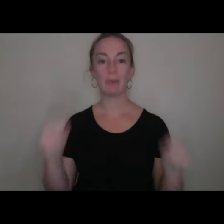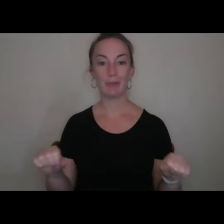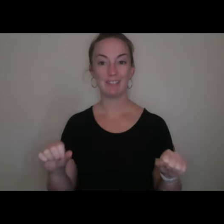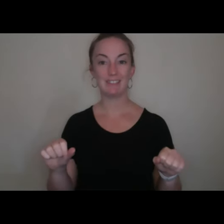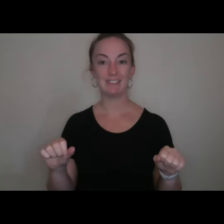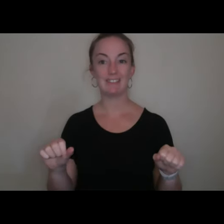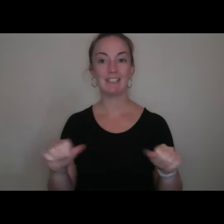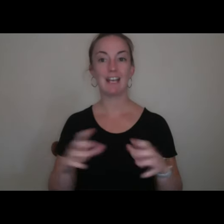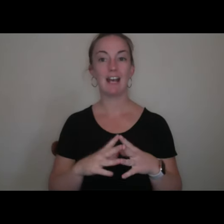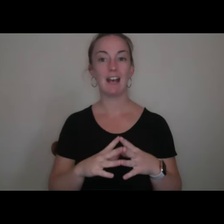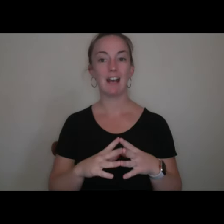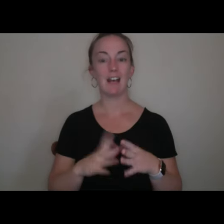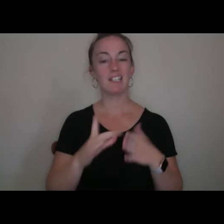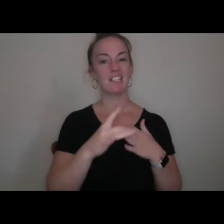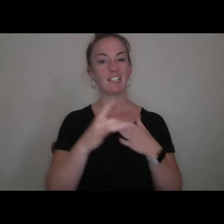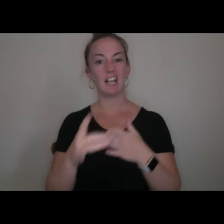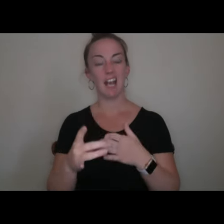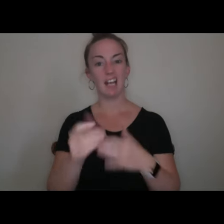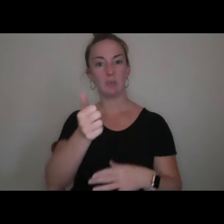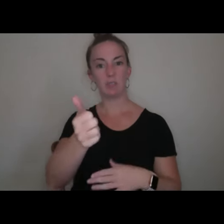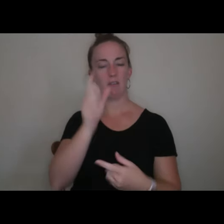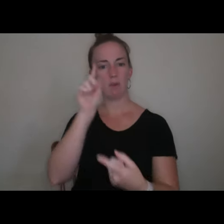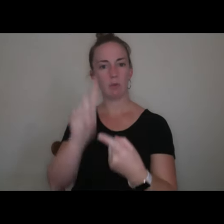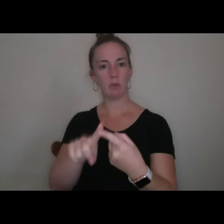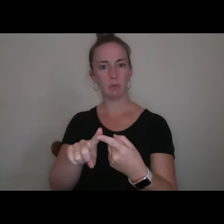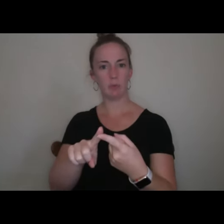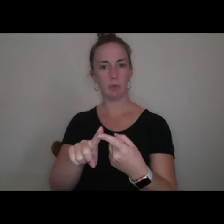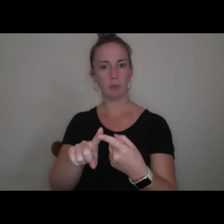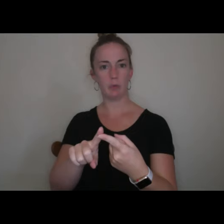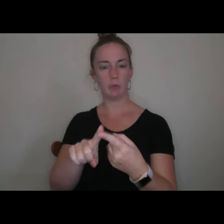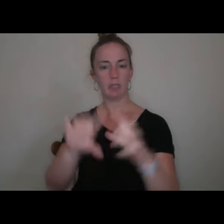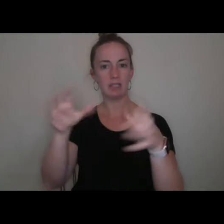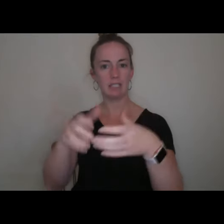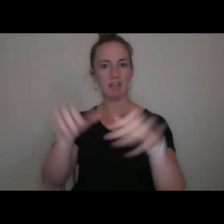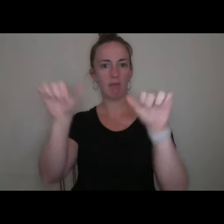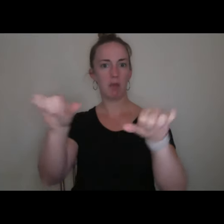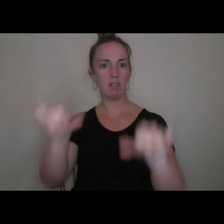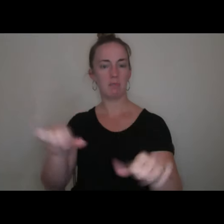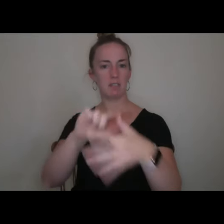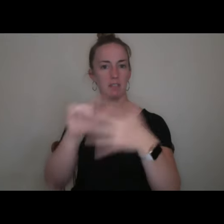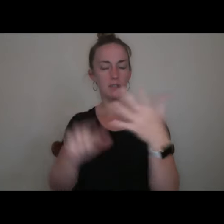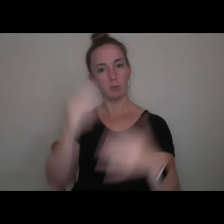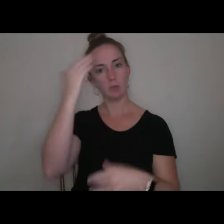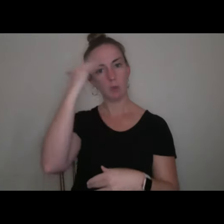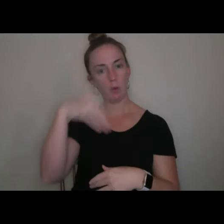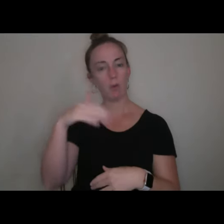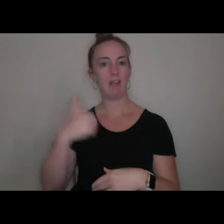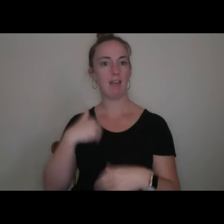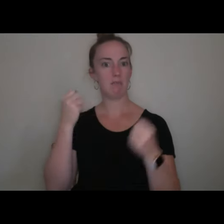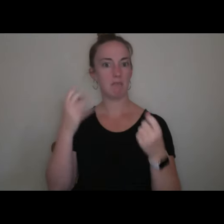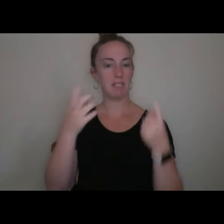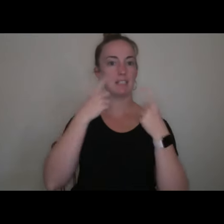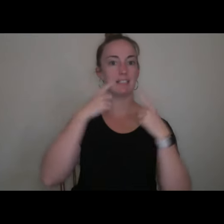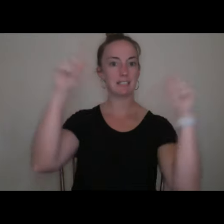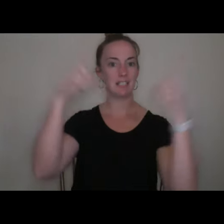And guiding yourself towards a set of those possibilities, knowing that there's a lot of successful